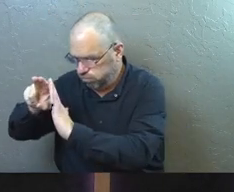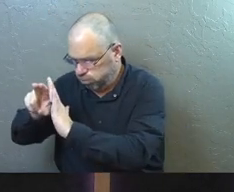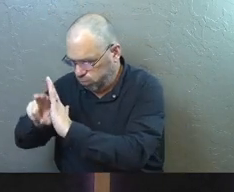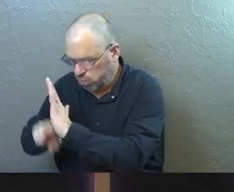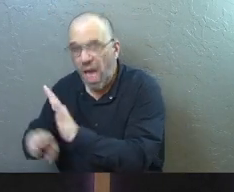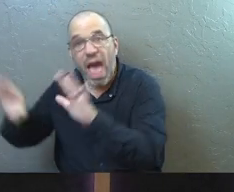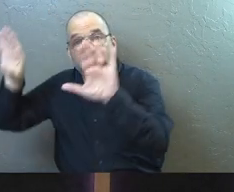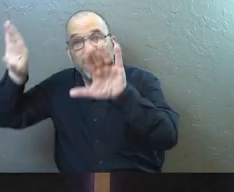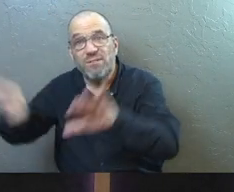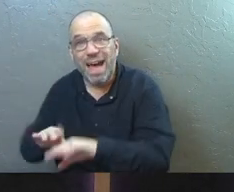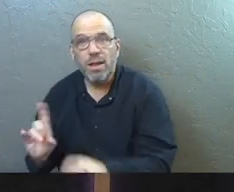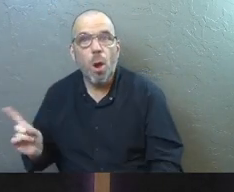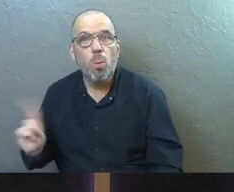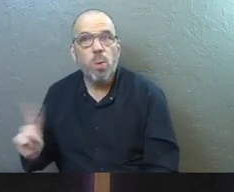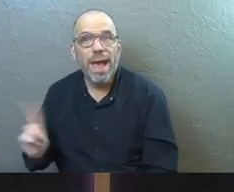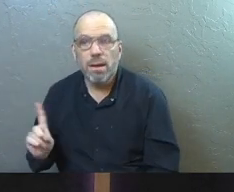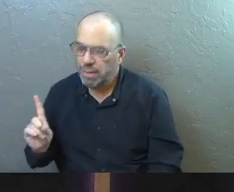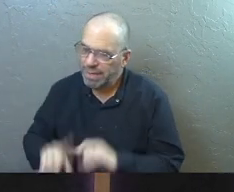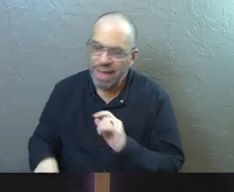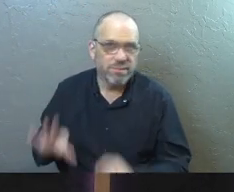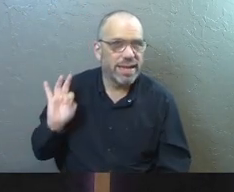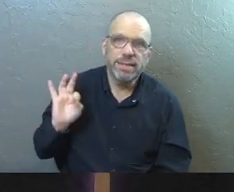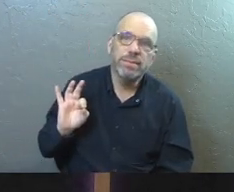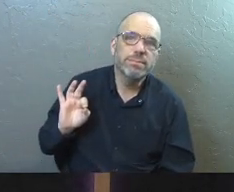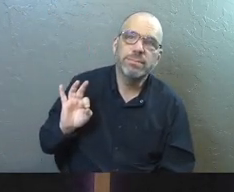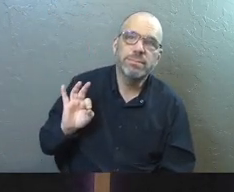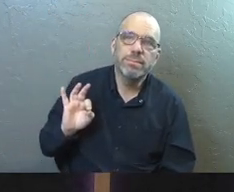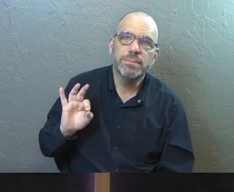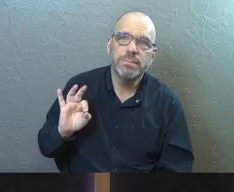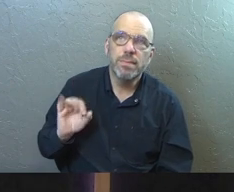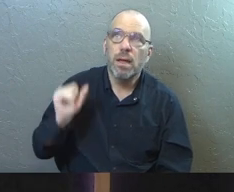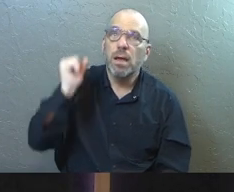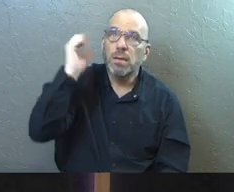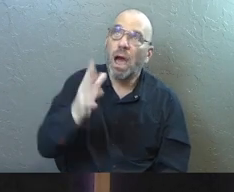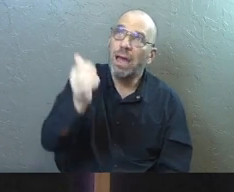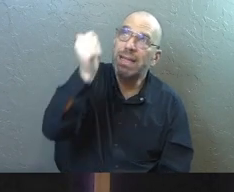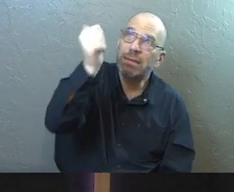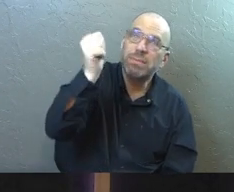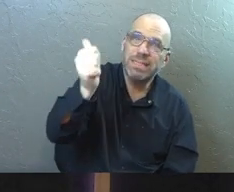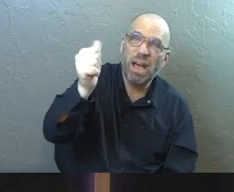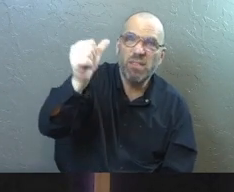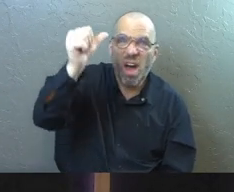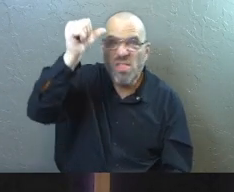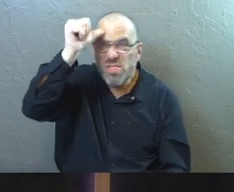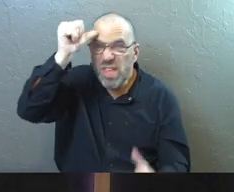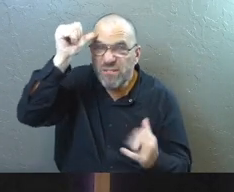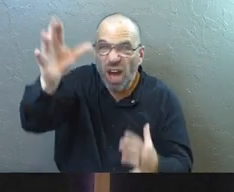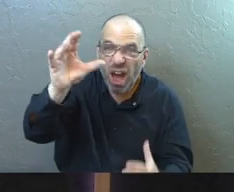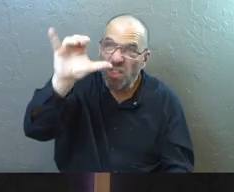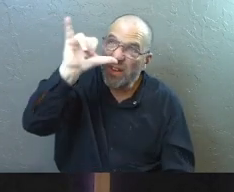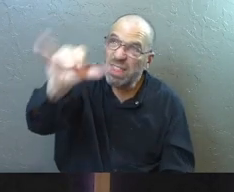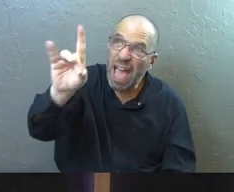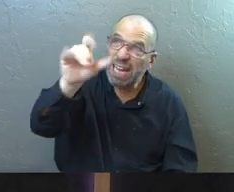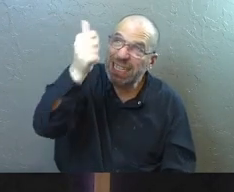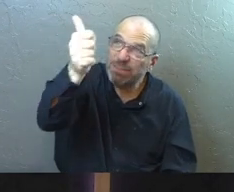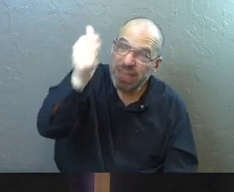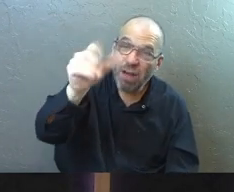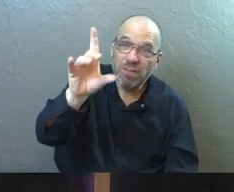in a valley that no one else could find. God himself, the father did that.